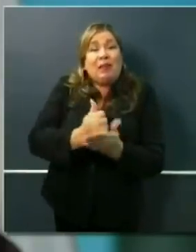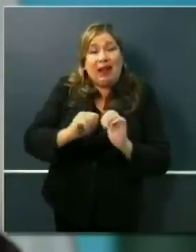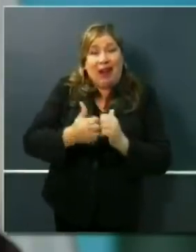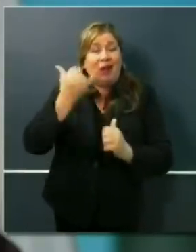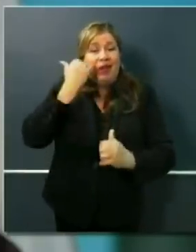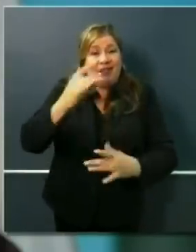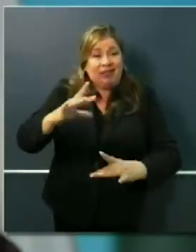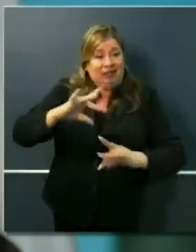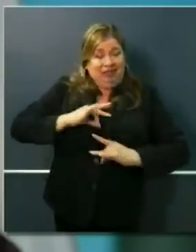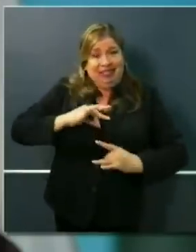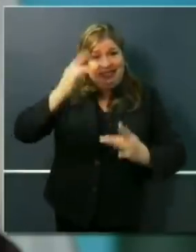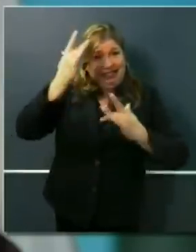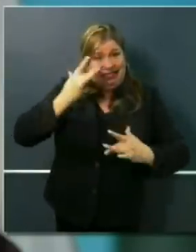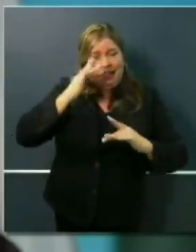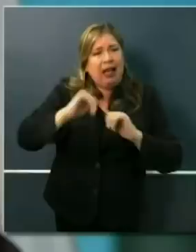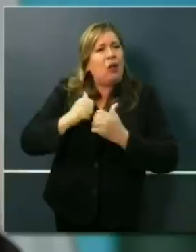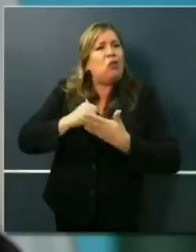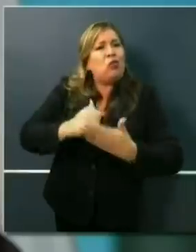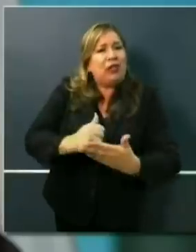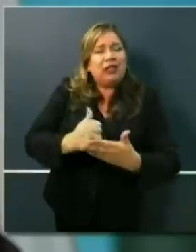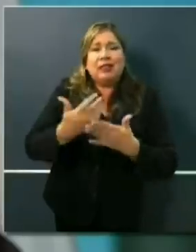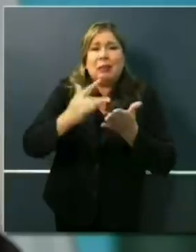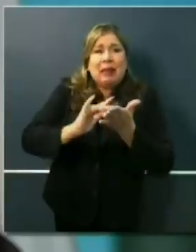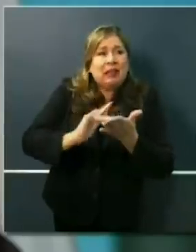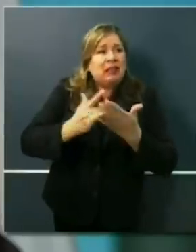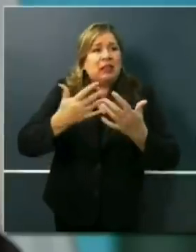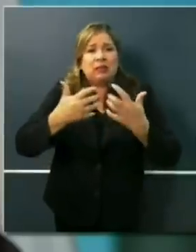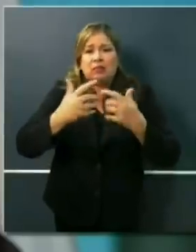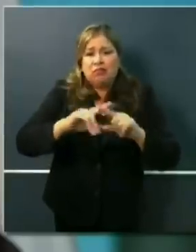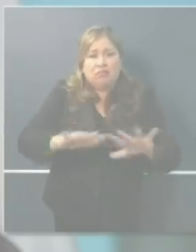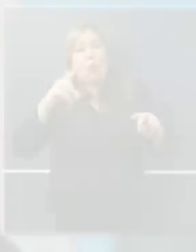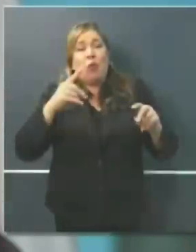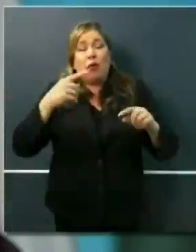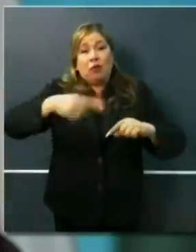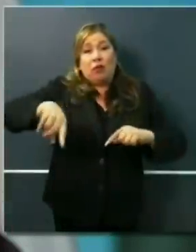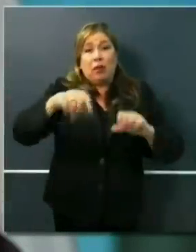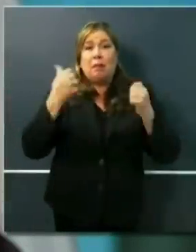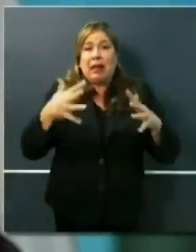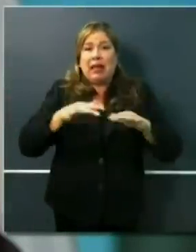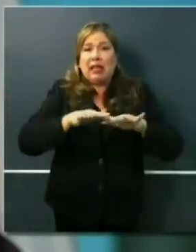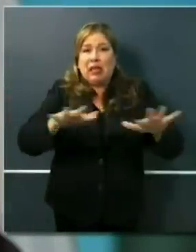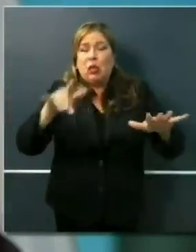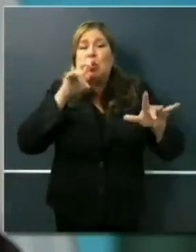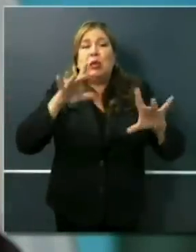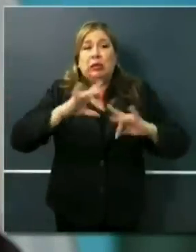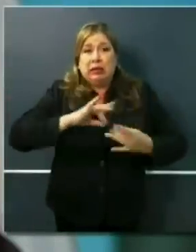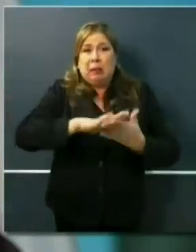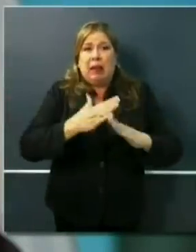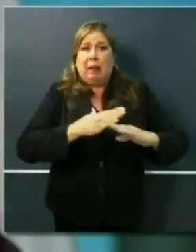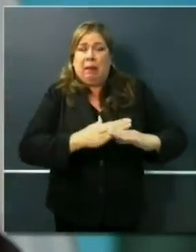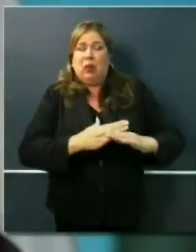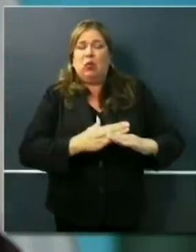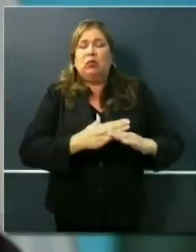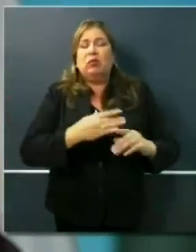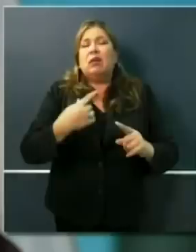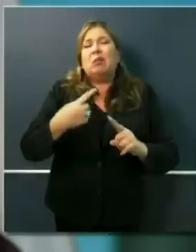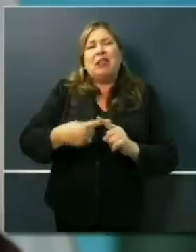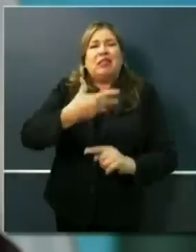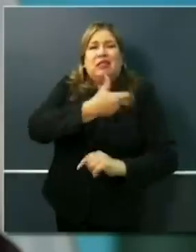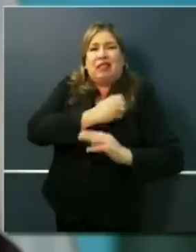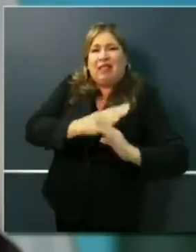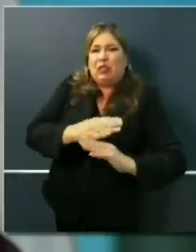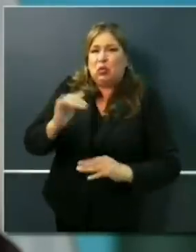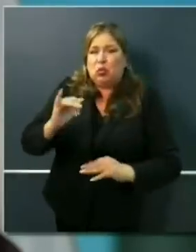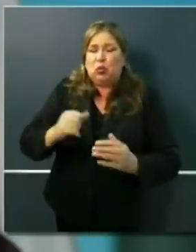we bridge, ultimately, towards the herd immunity and the vaccine. Number five is the incredible importance